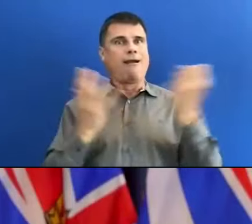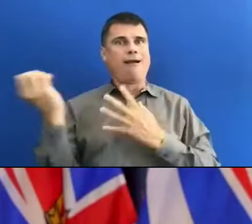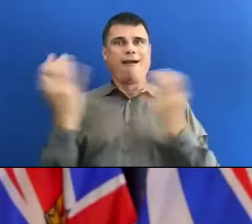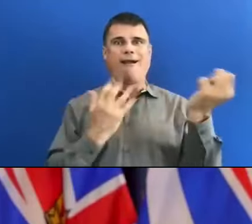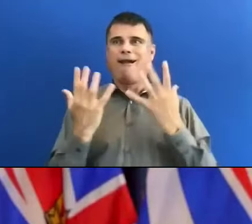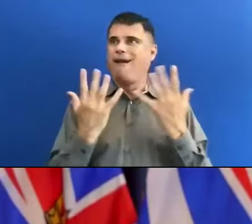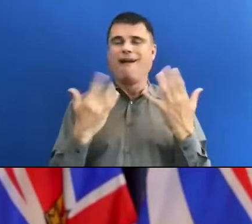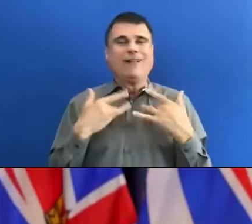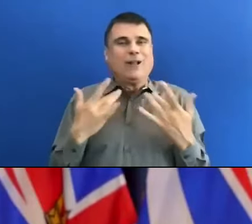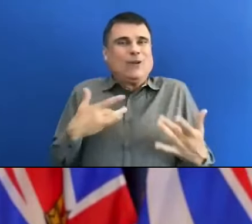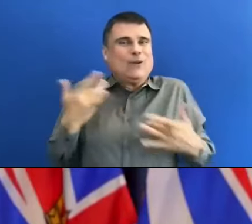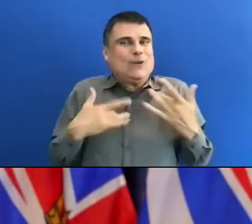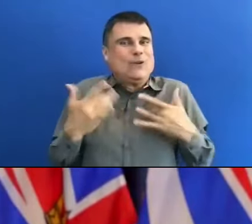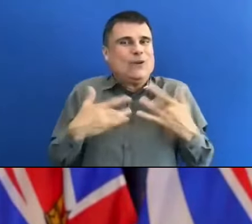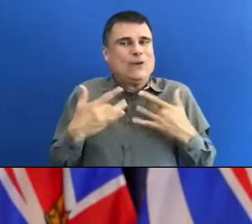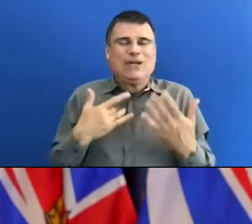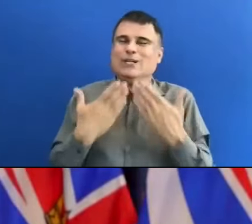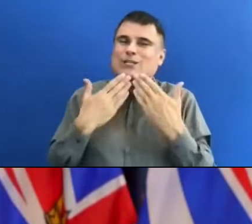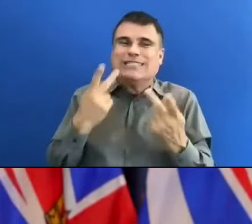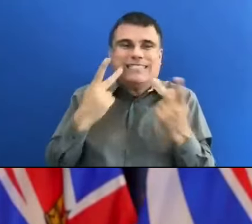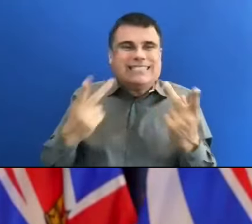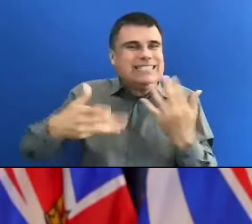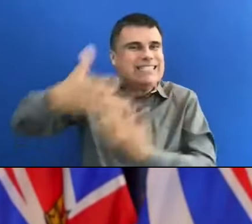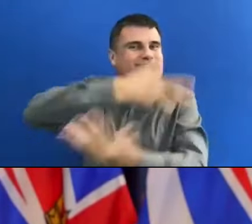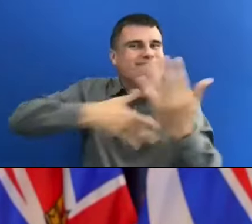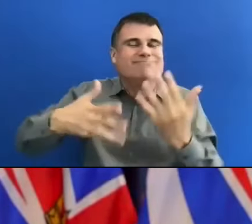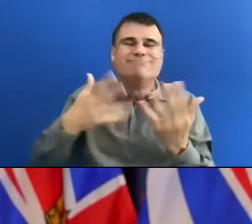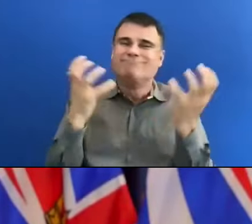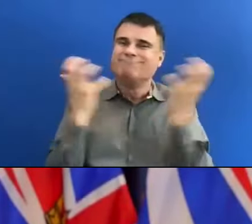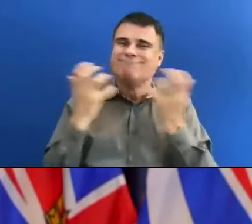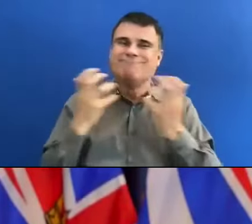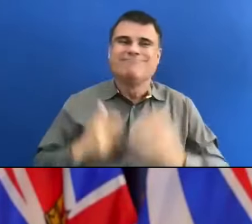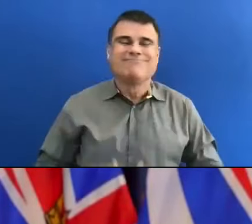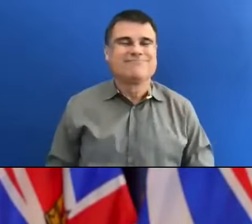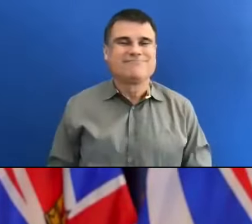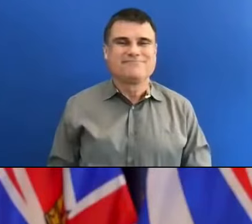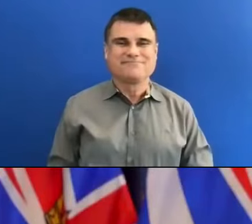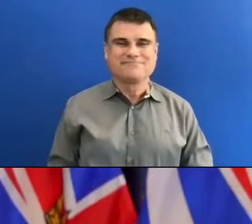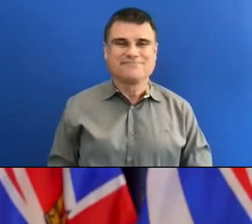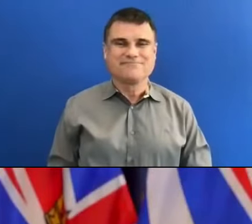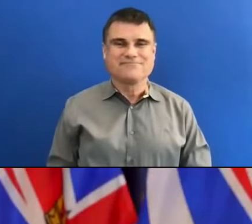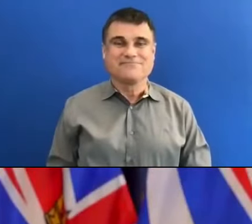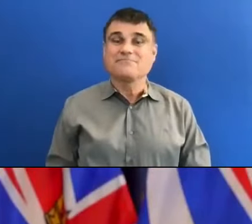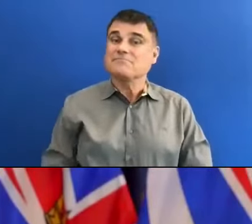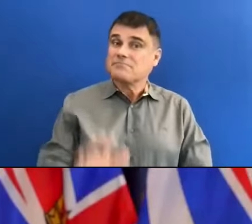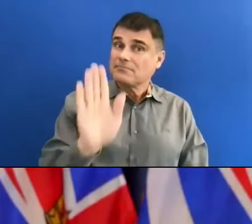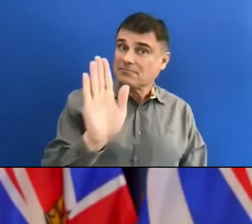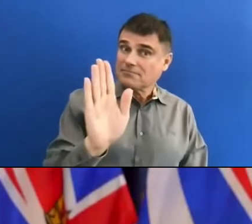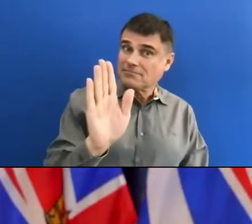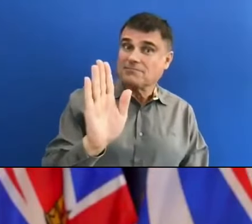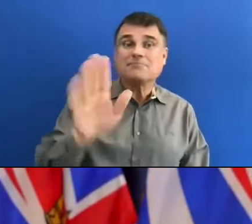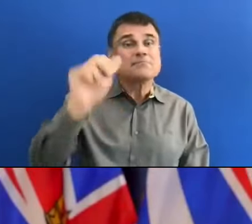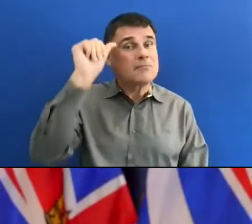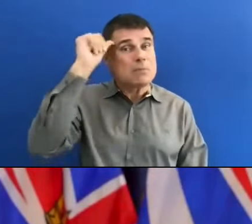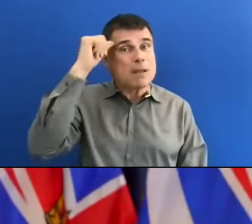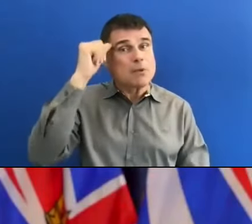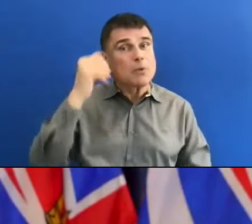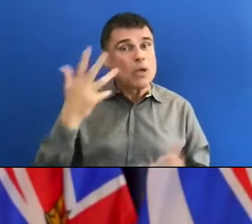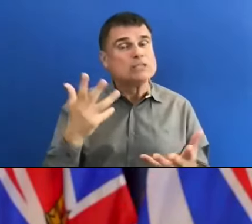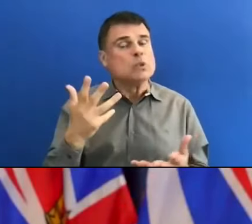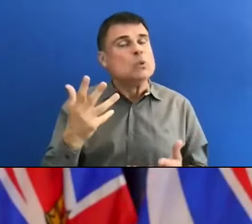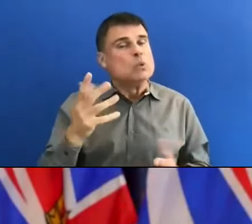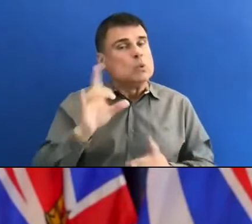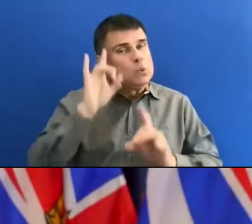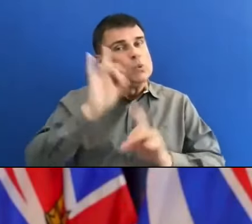Good to see you. This is a reminder to all of us that we have been through an extraordinary time, but yet the journey is not